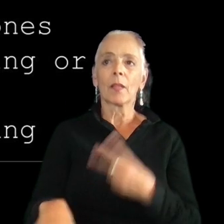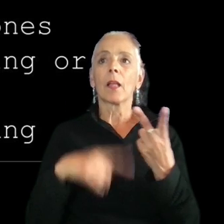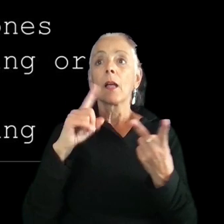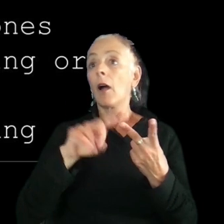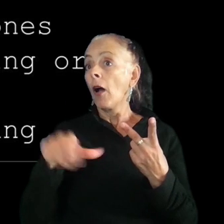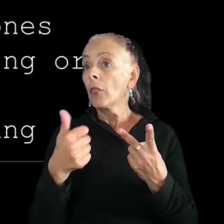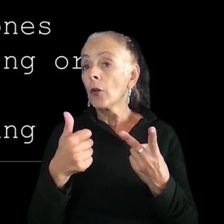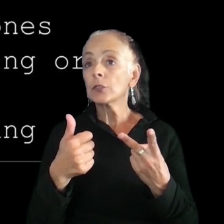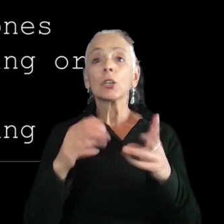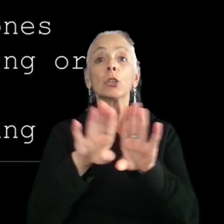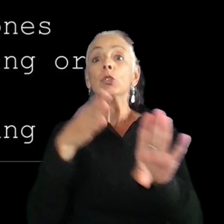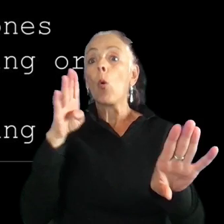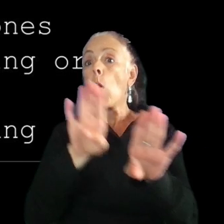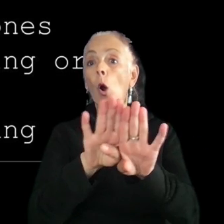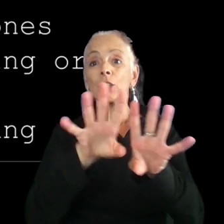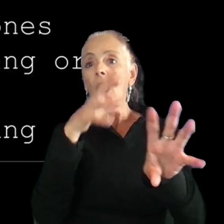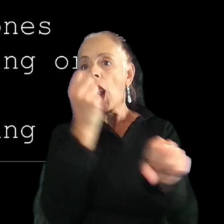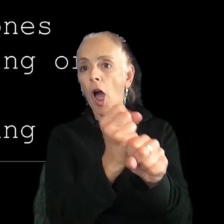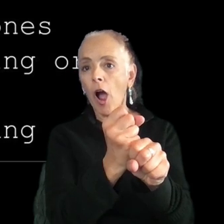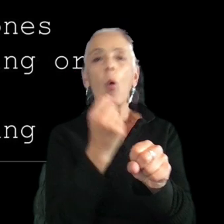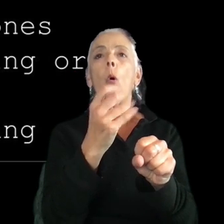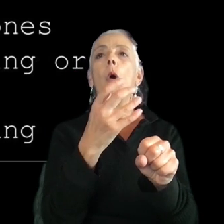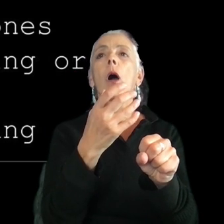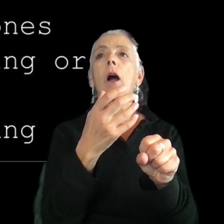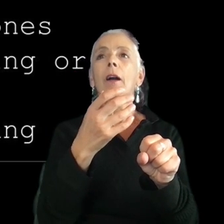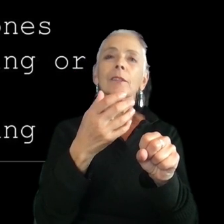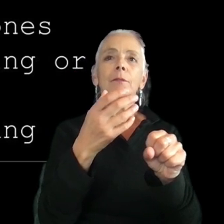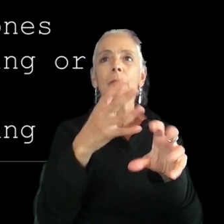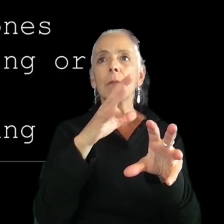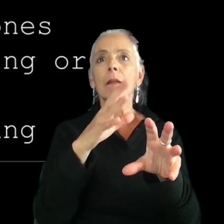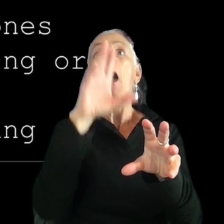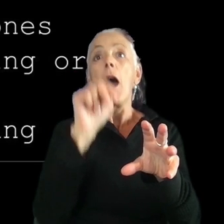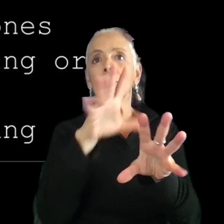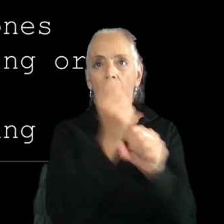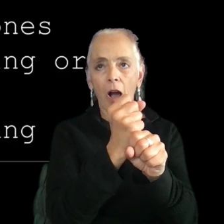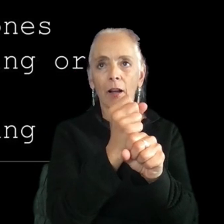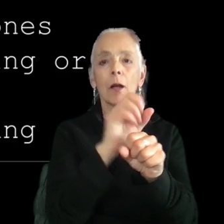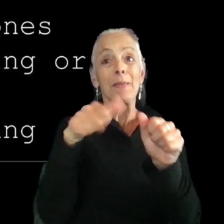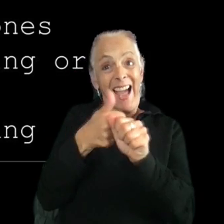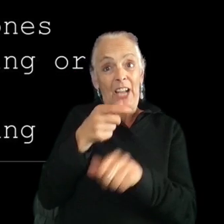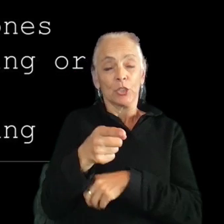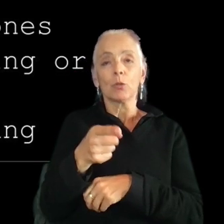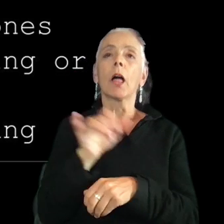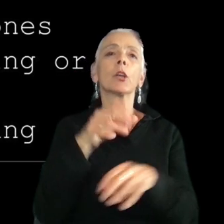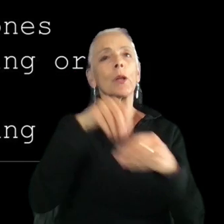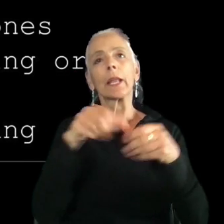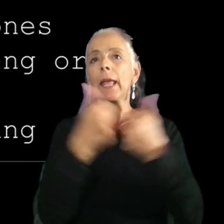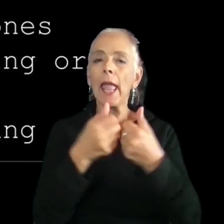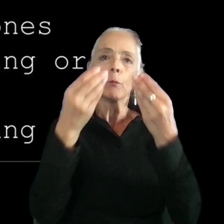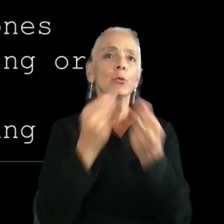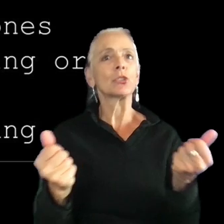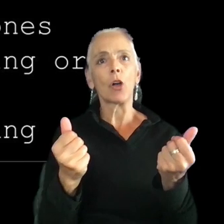are doors locking or unlocking frequently behind you. Think about it. You're in a game. You solve some intricate puzzle.